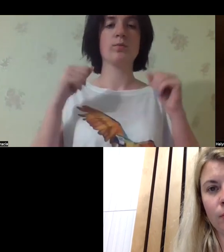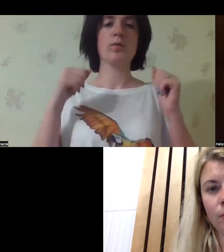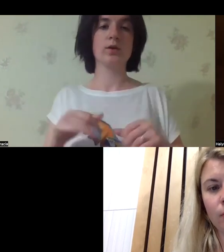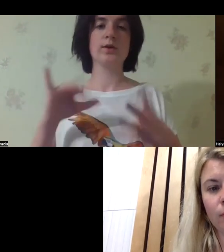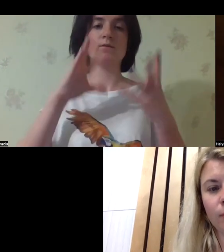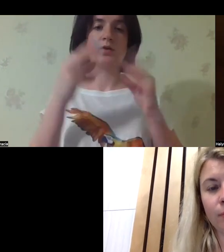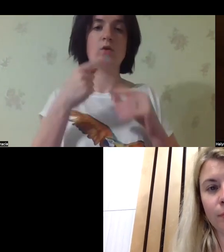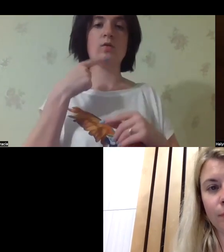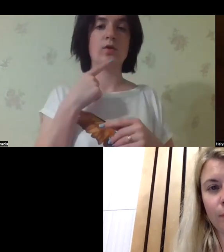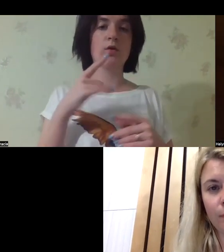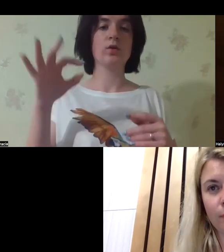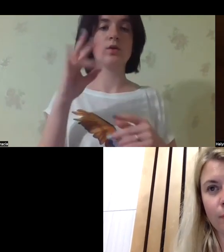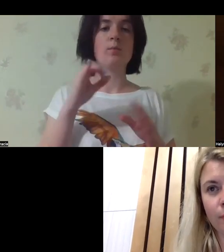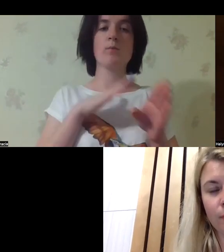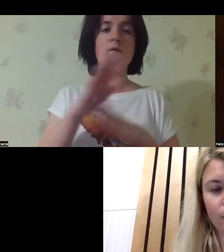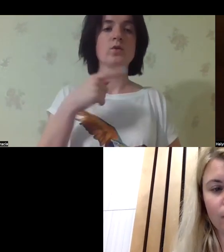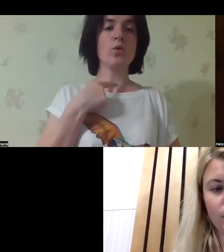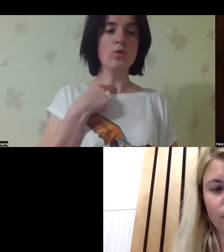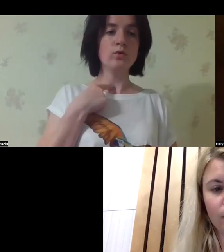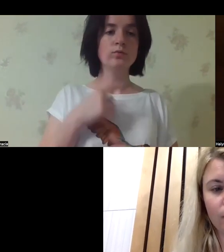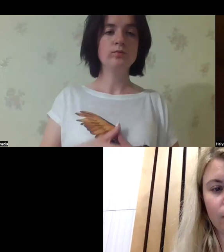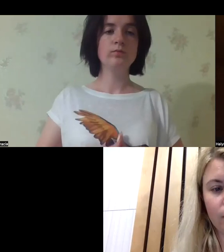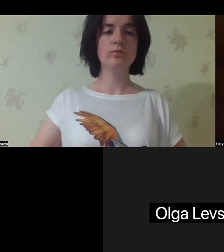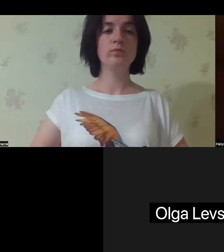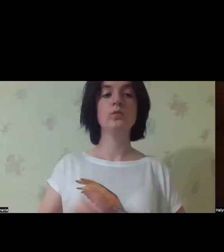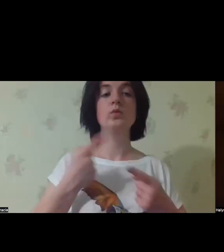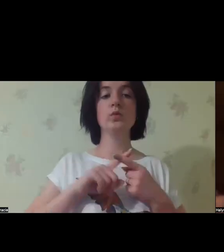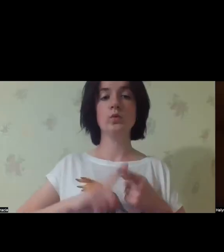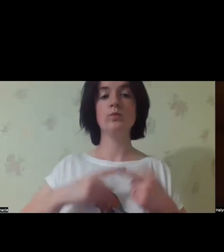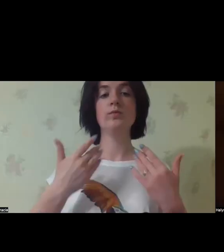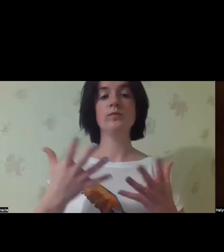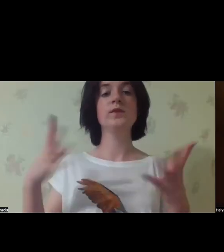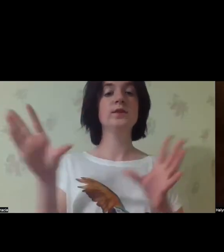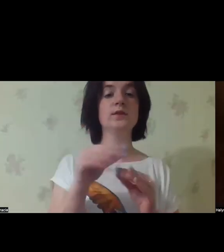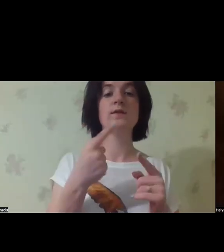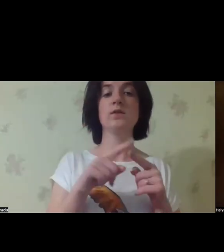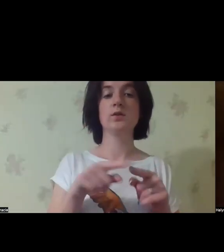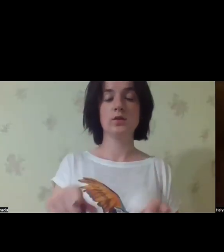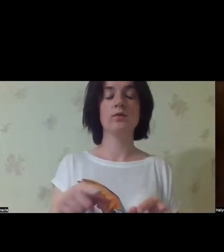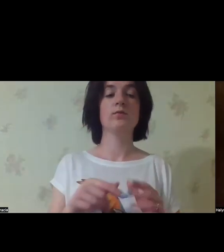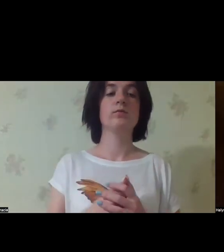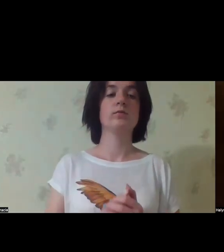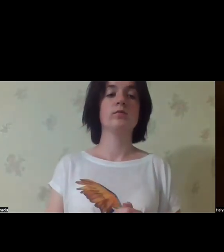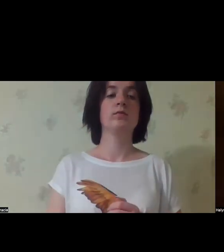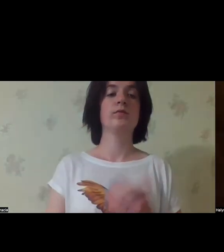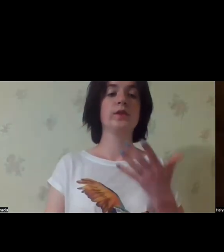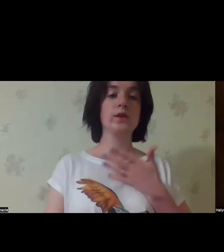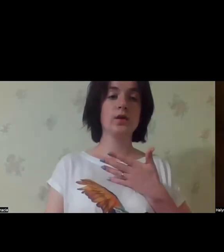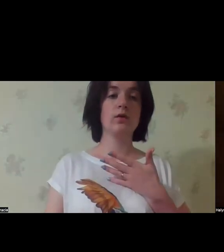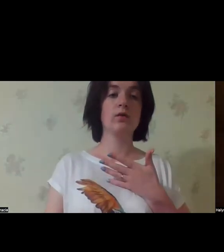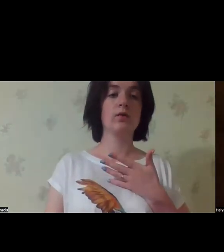to protect their rights and to speak out loud about themselves. All of this is